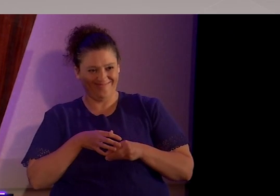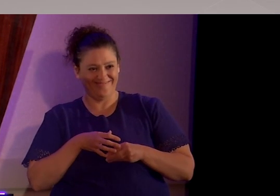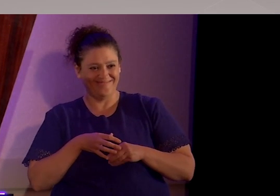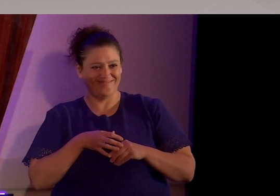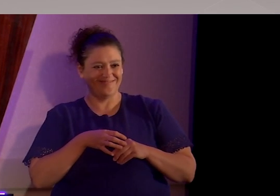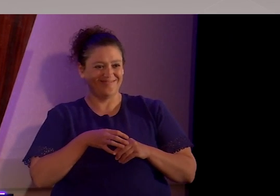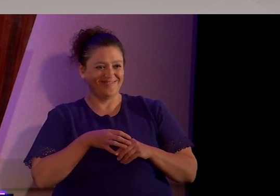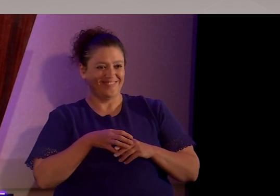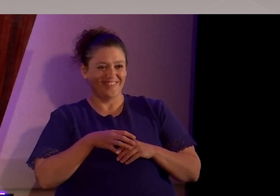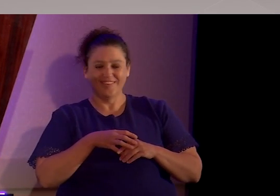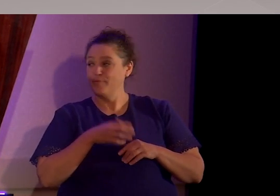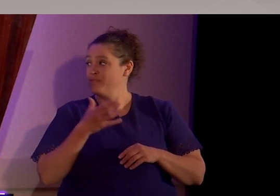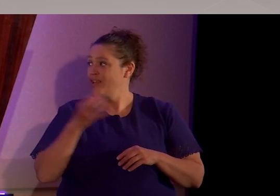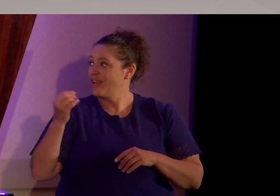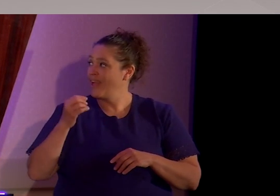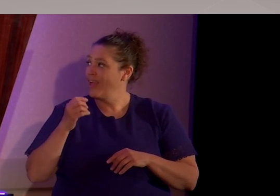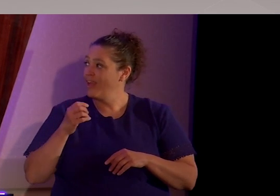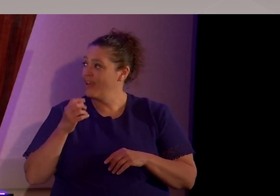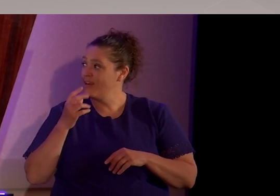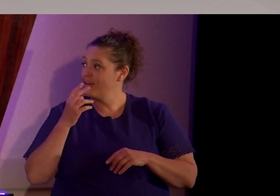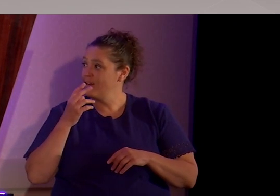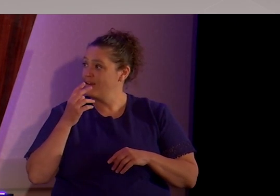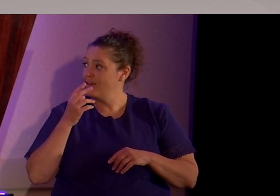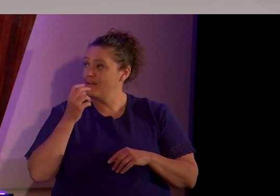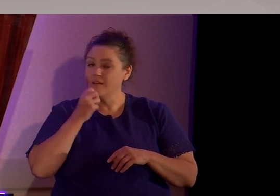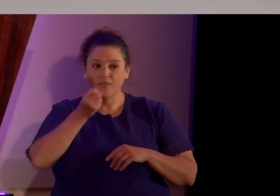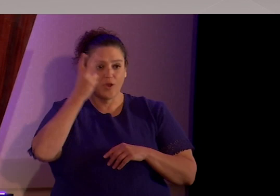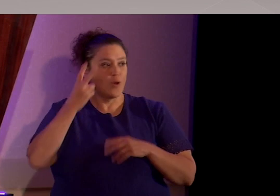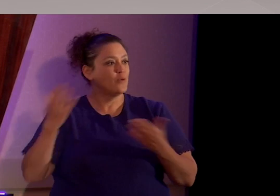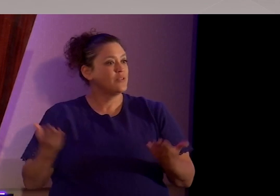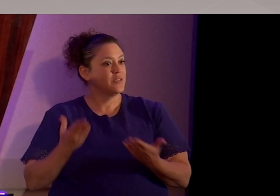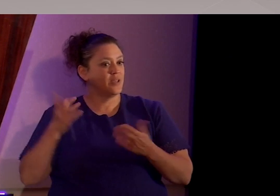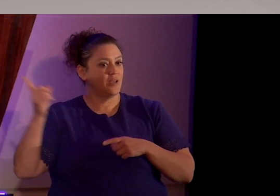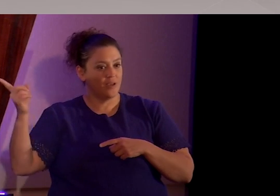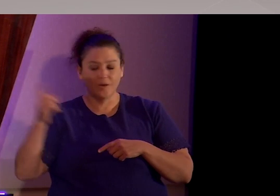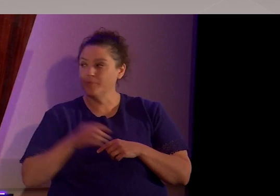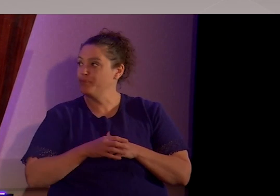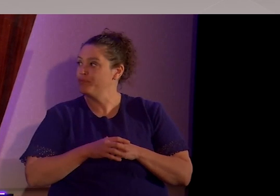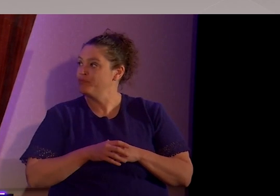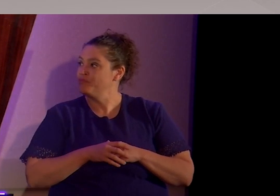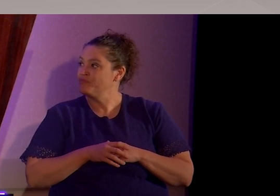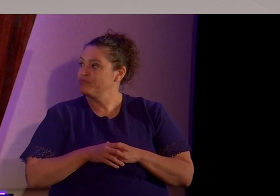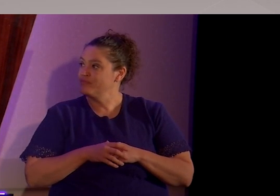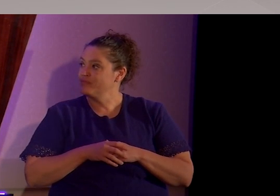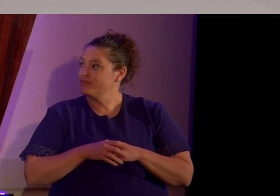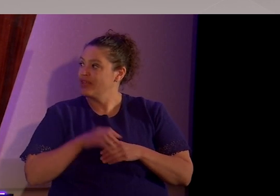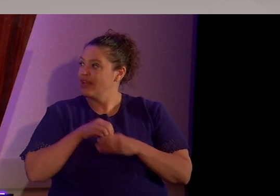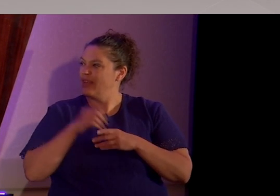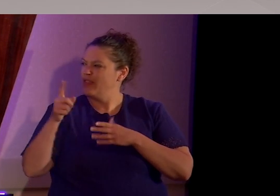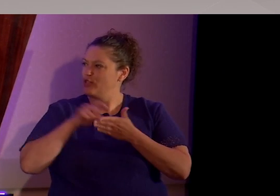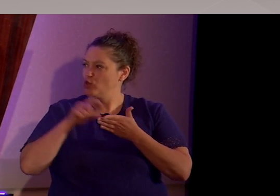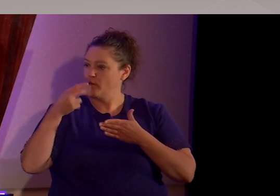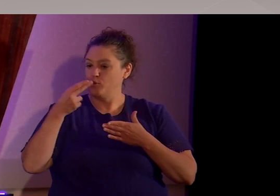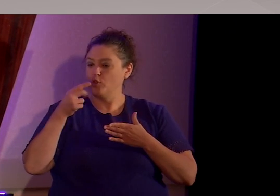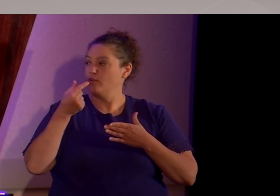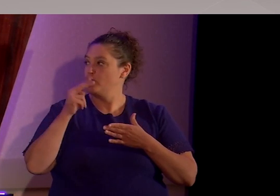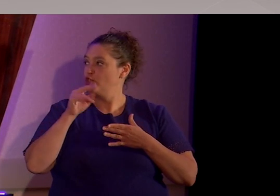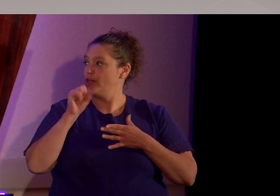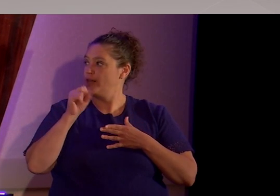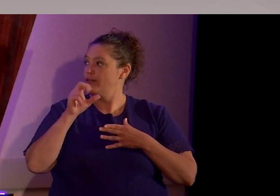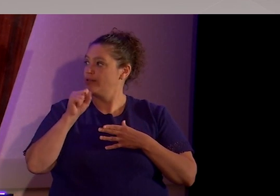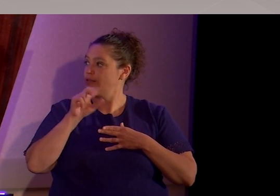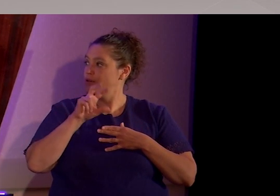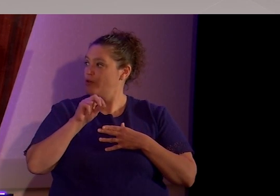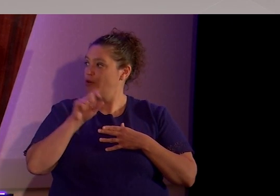And the goats here, in Genesis 30, 25 through 31, there's a story of Jacob